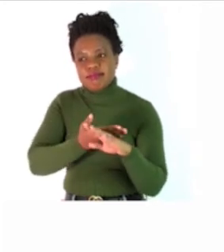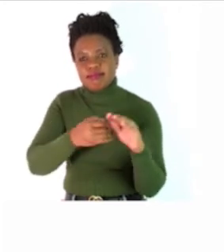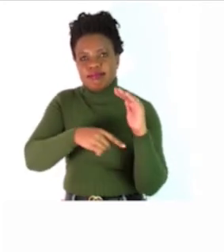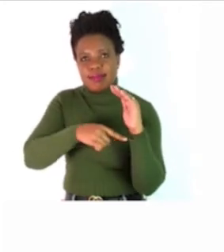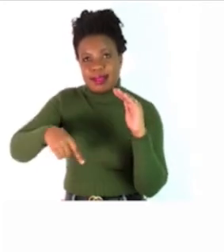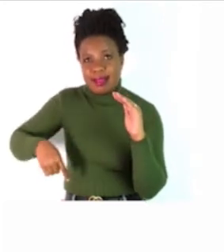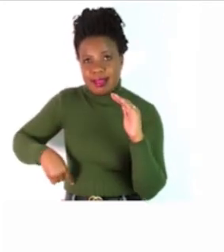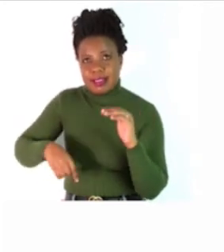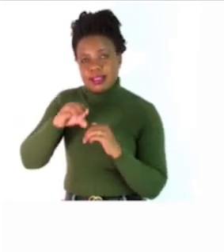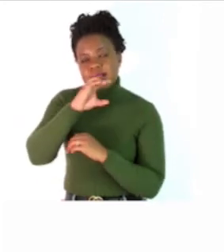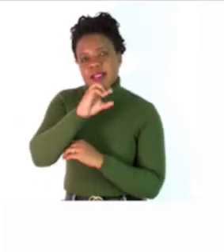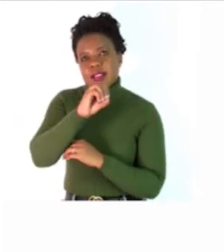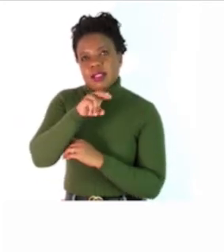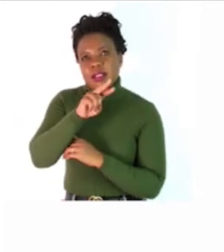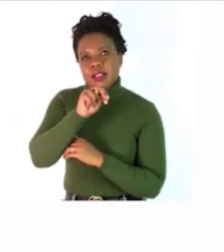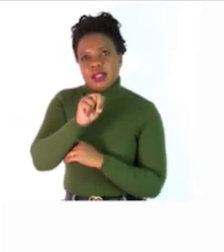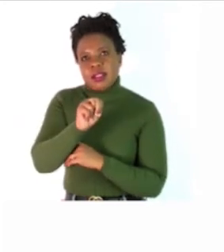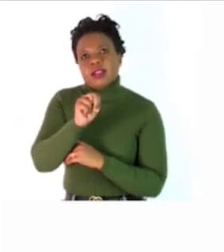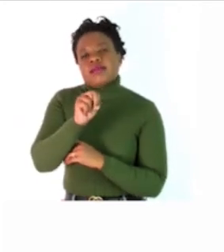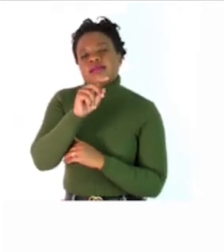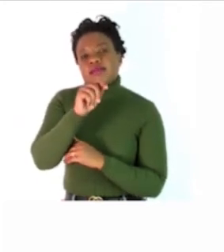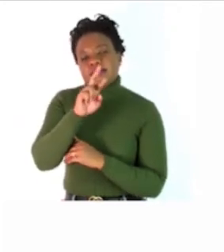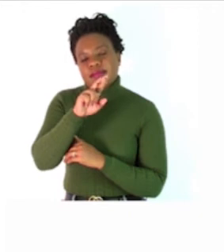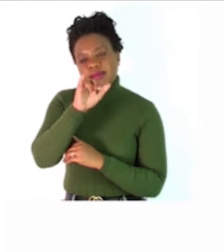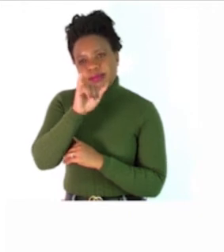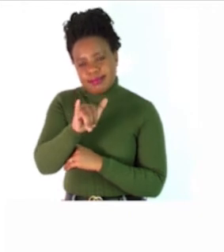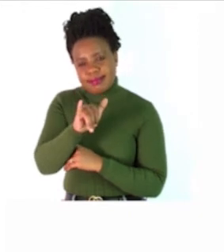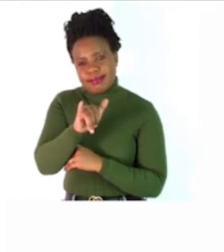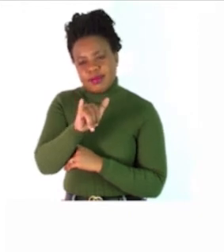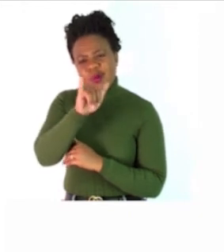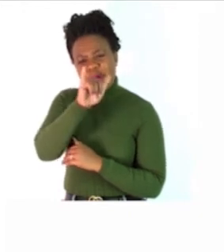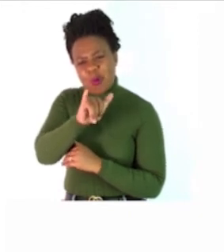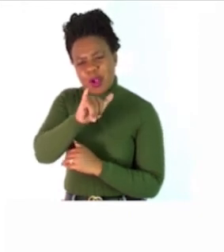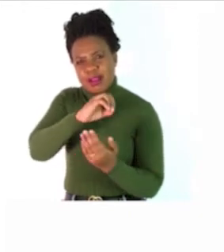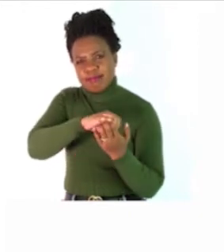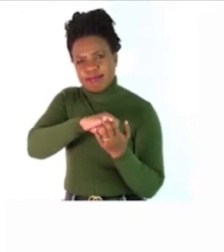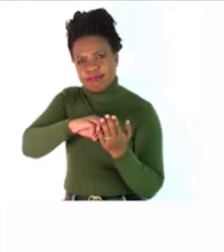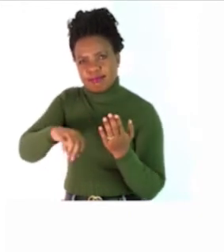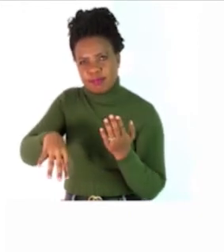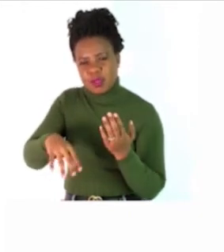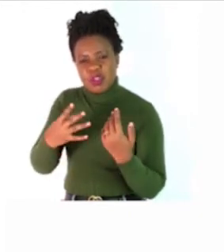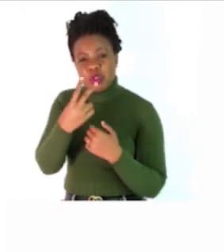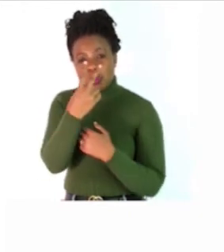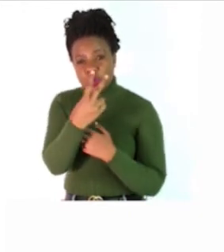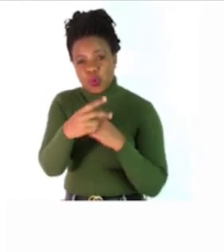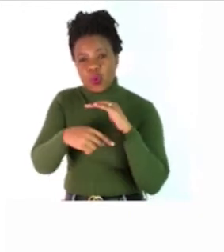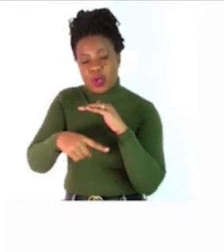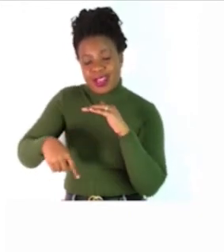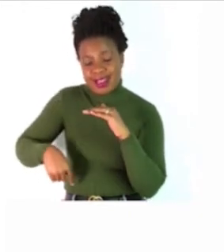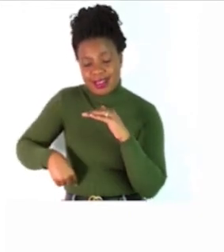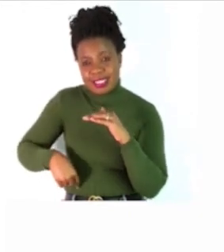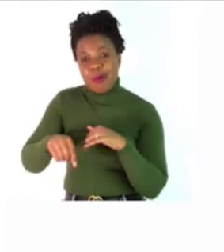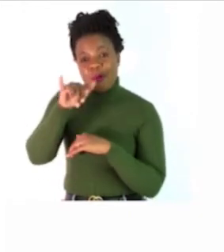one it's ending with a y when there are more than one countries i remove the y